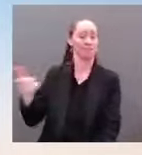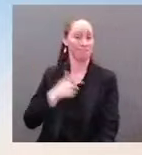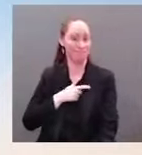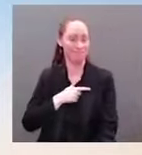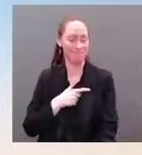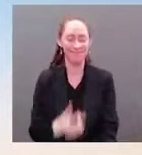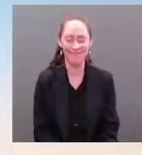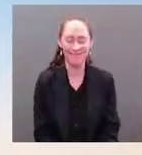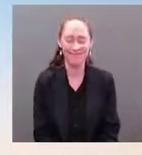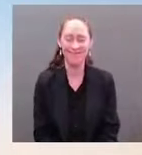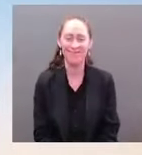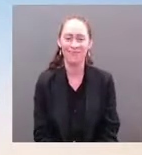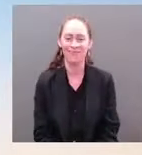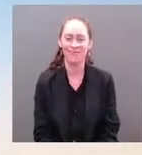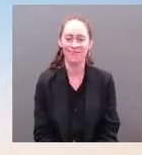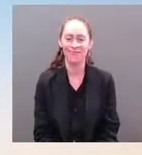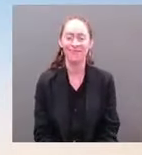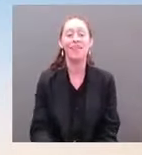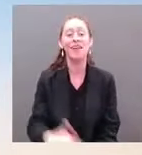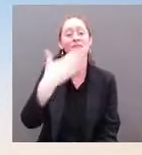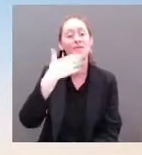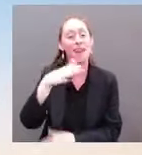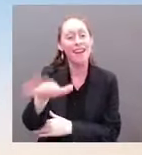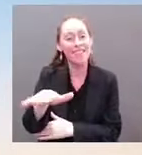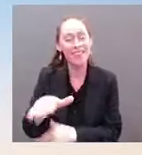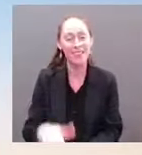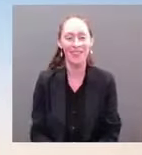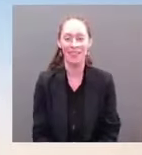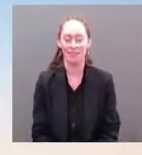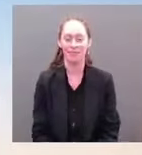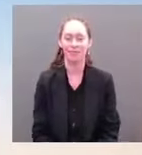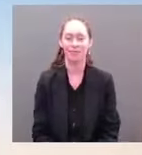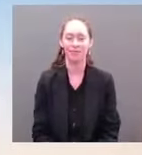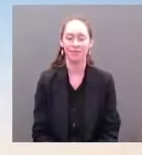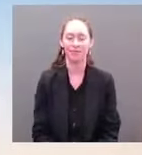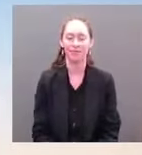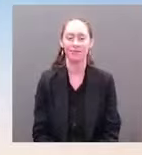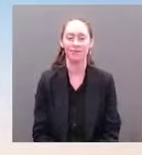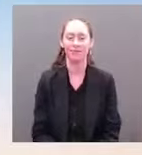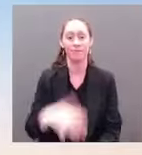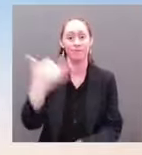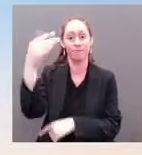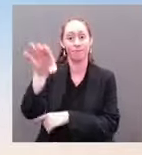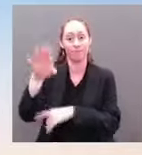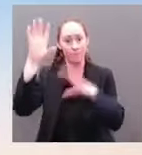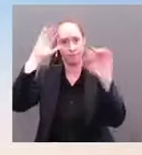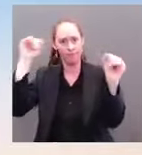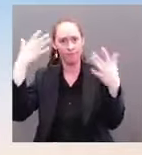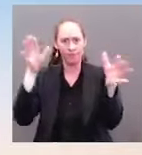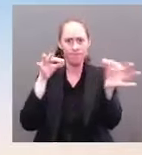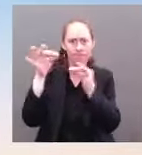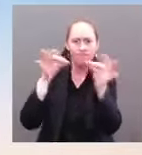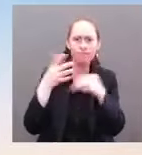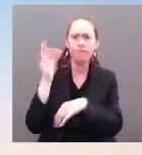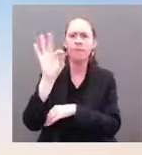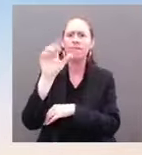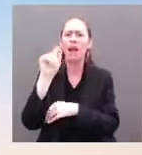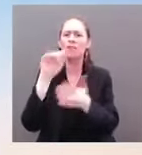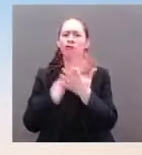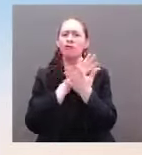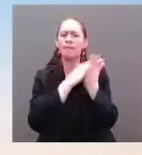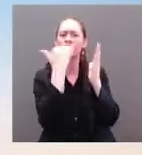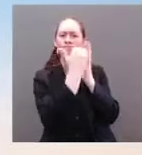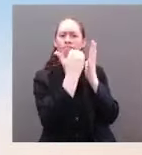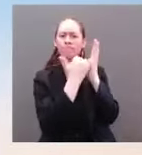This afternoon, the President released a statement and fact sheet regarding cyber threats to the homeland, urging private sector partners